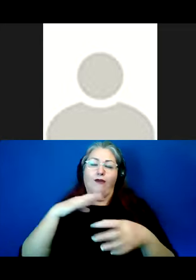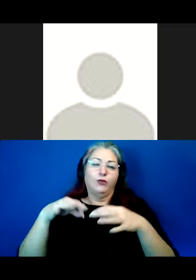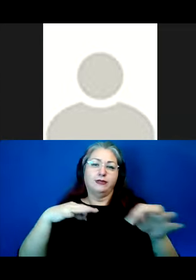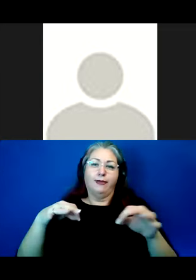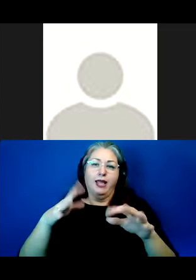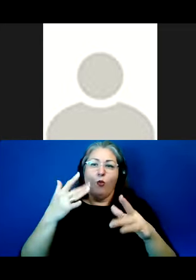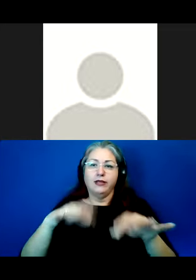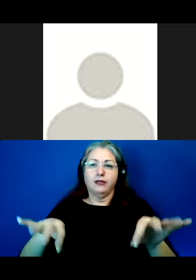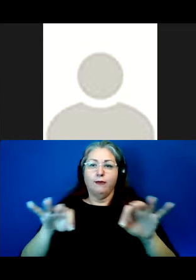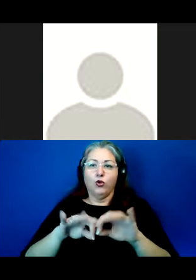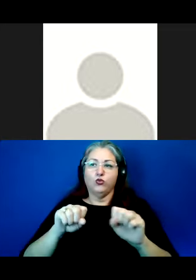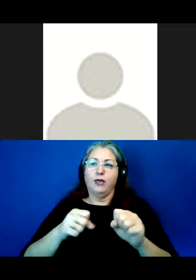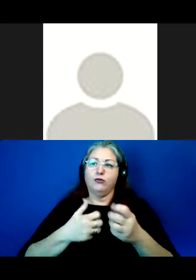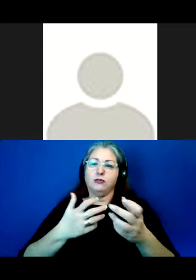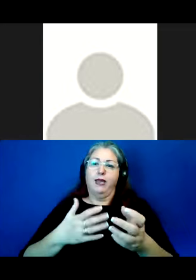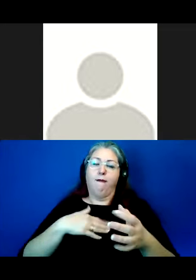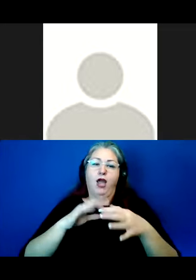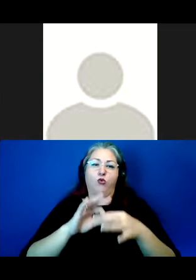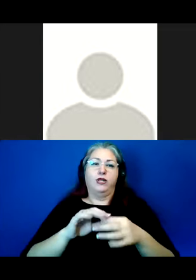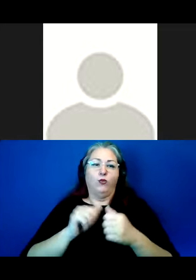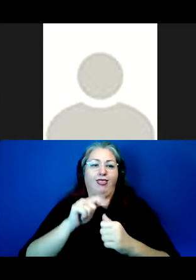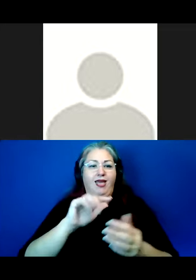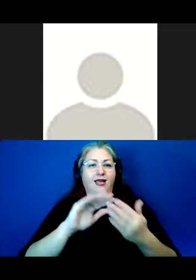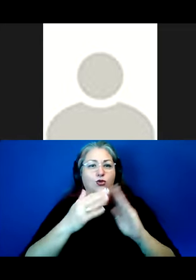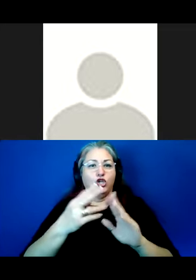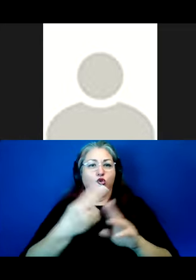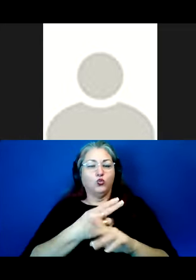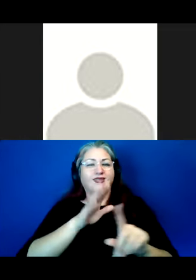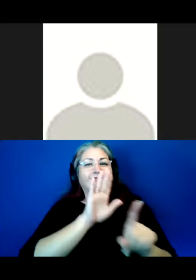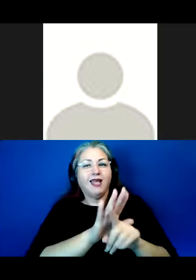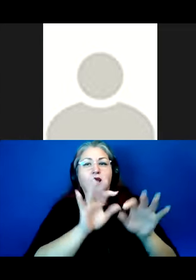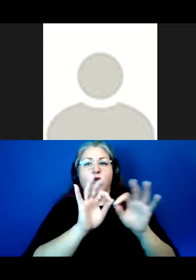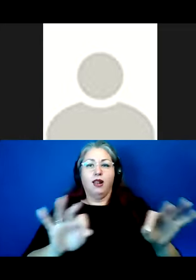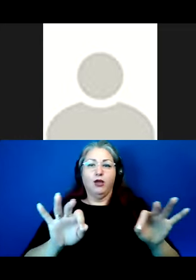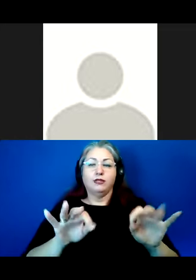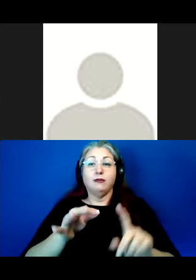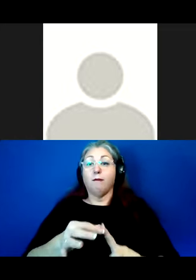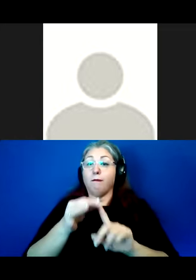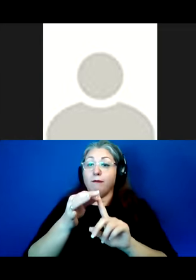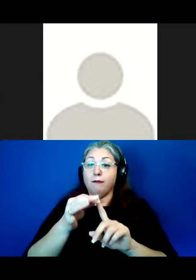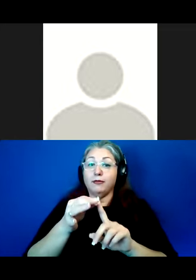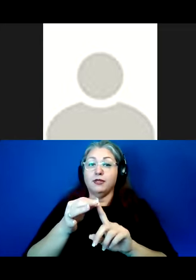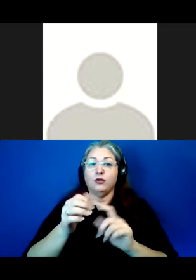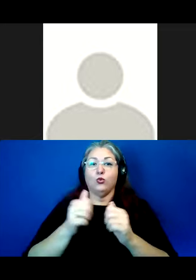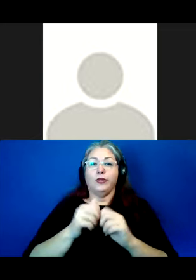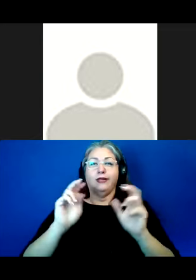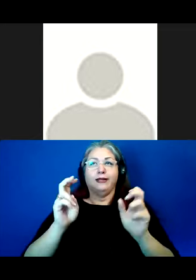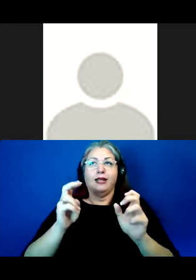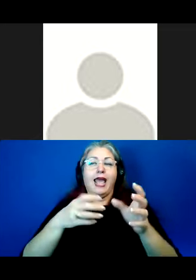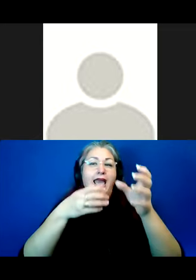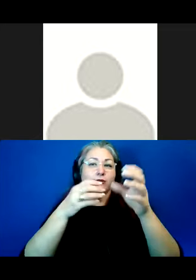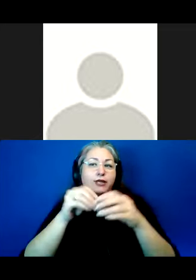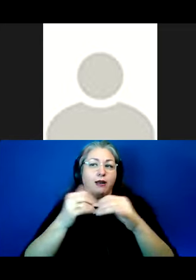significance of being able to express one's relationship to a community in the community's language, especially when so-called experts in wider